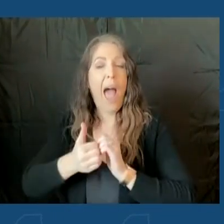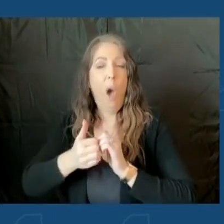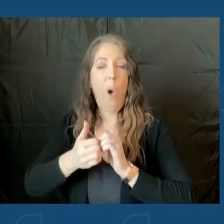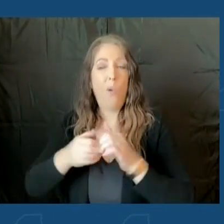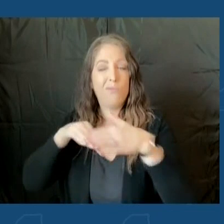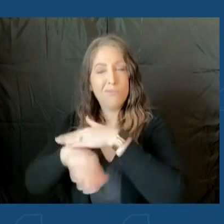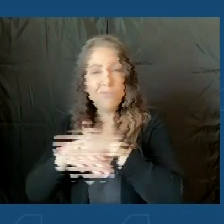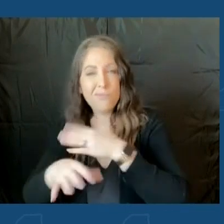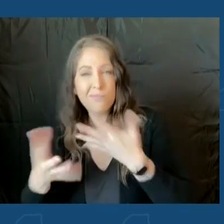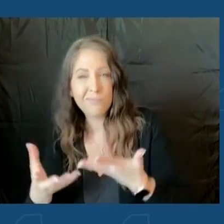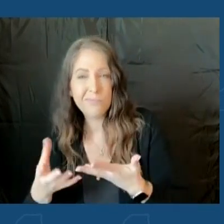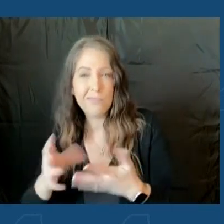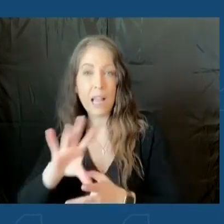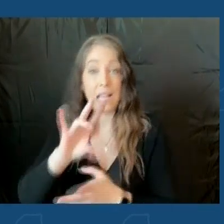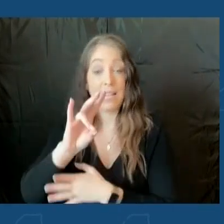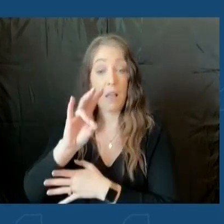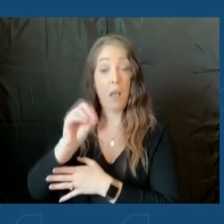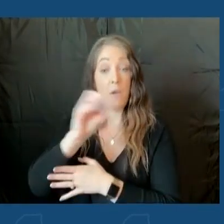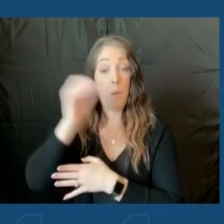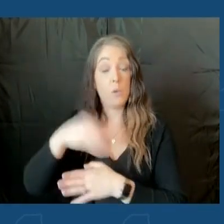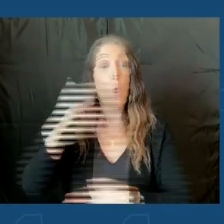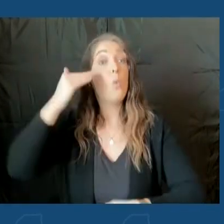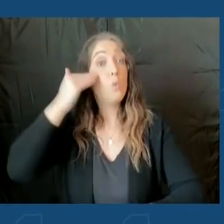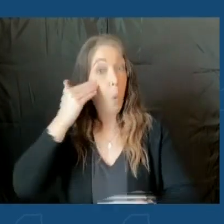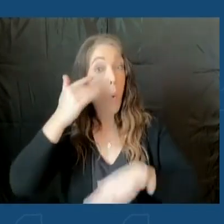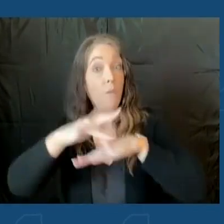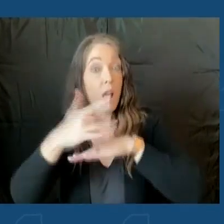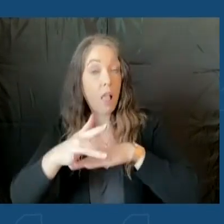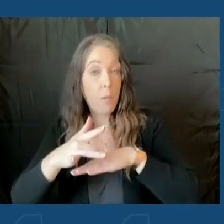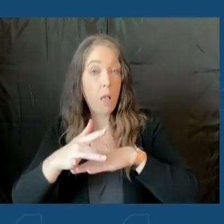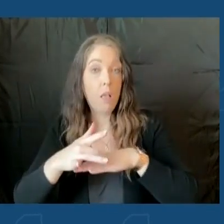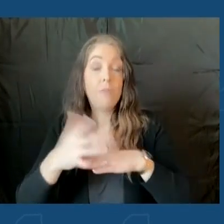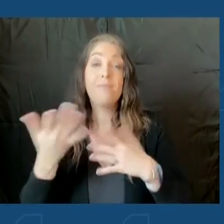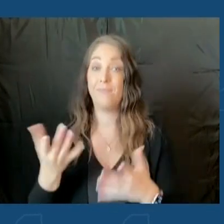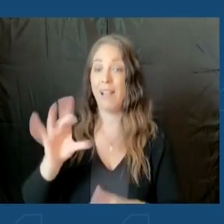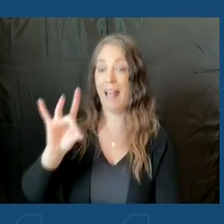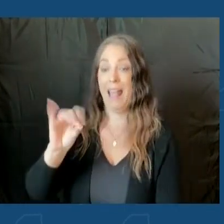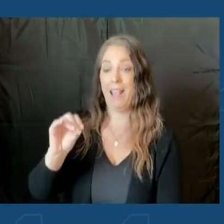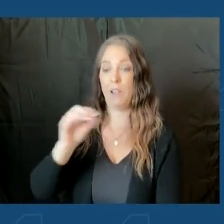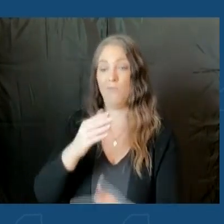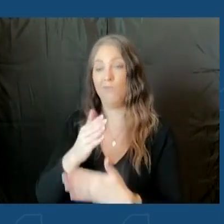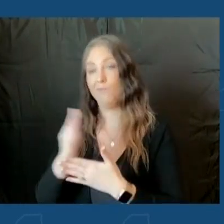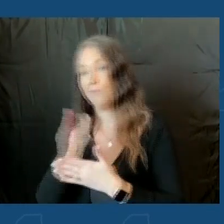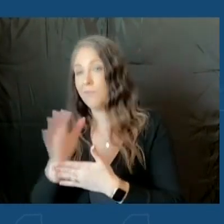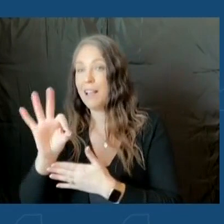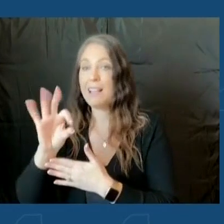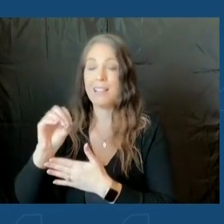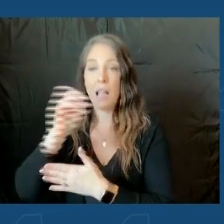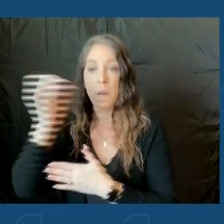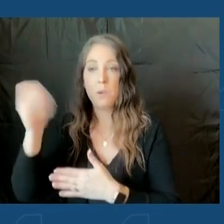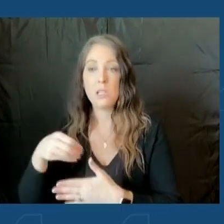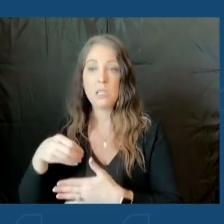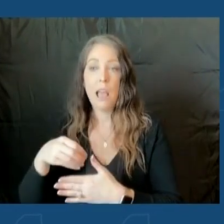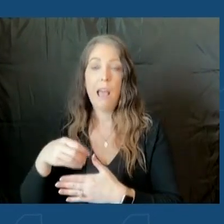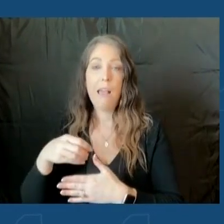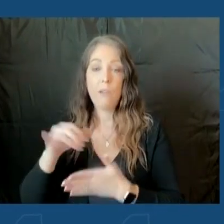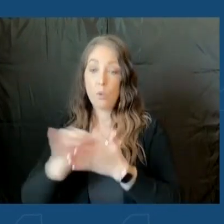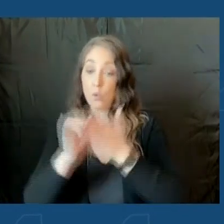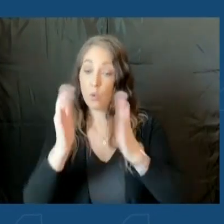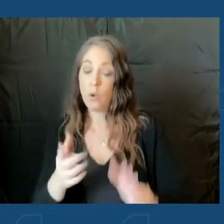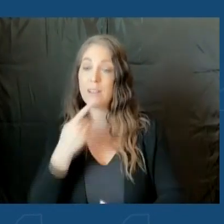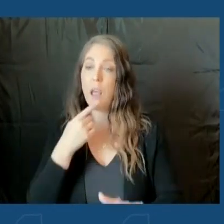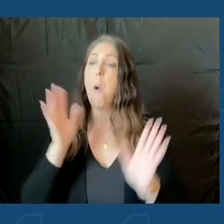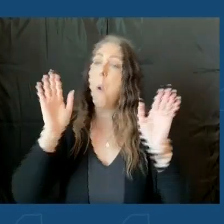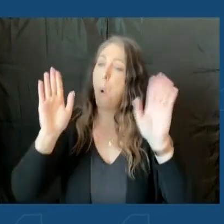that the antivirals are available. And also 80% to 90% of New Yorkers have said that they have no trouble accessing at-home